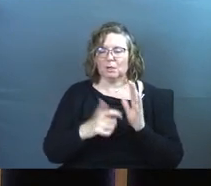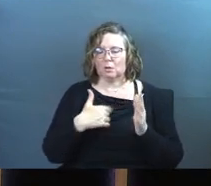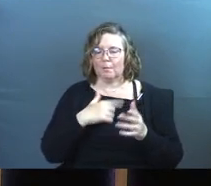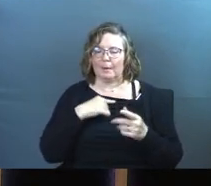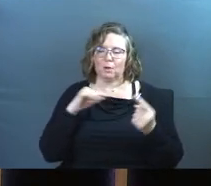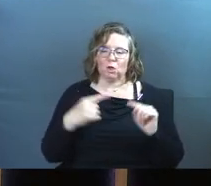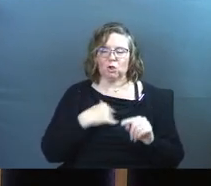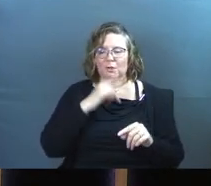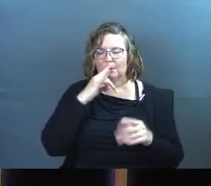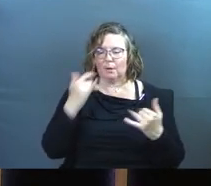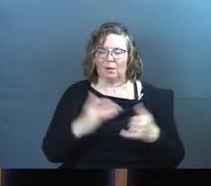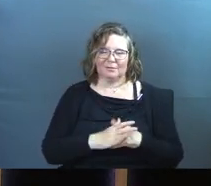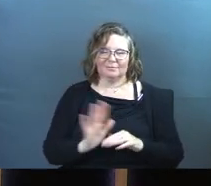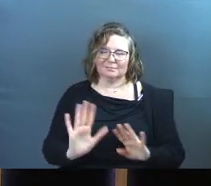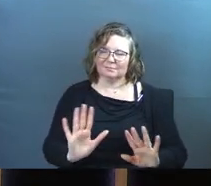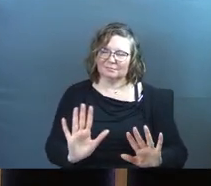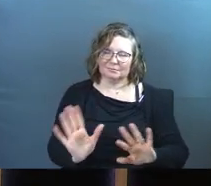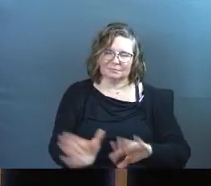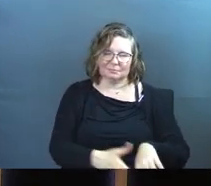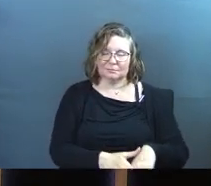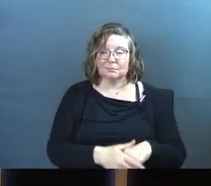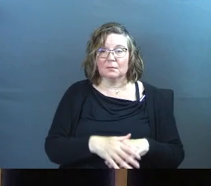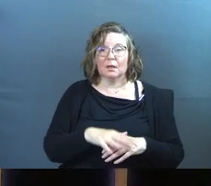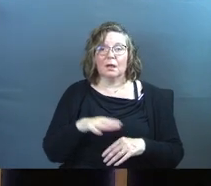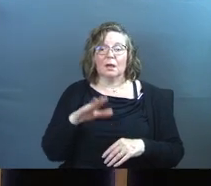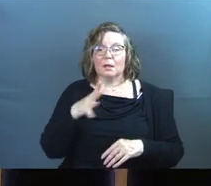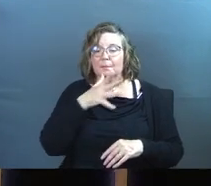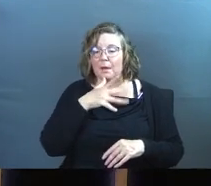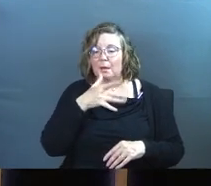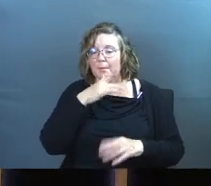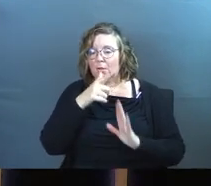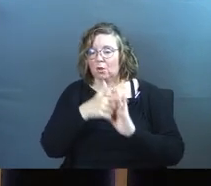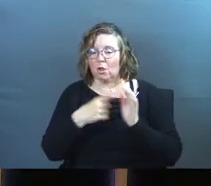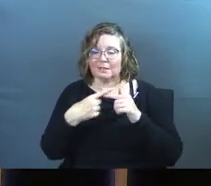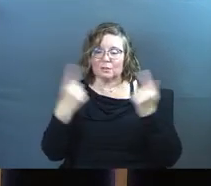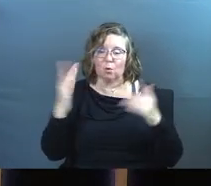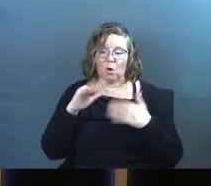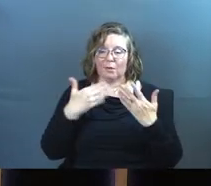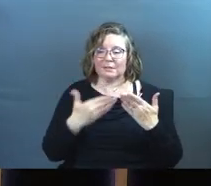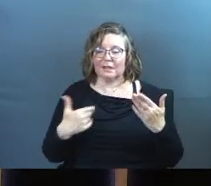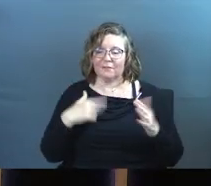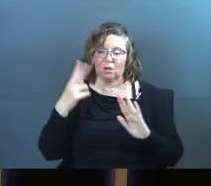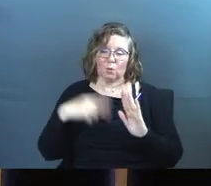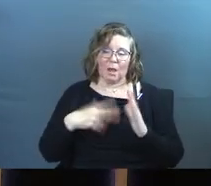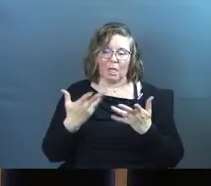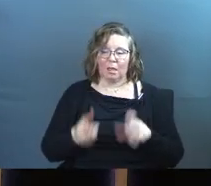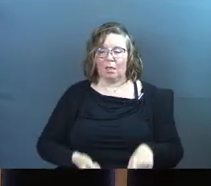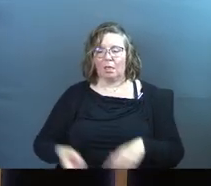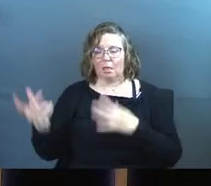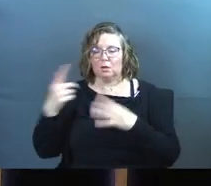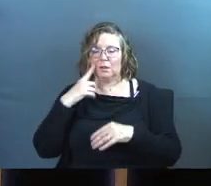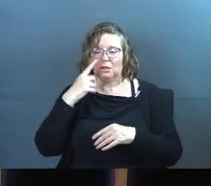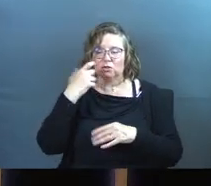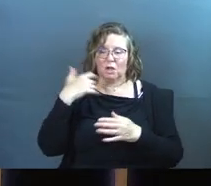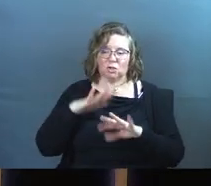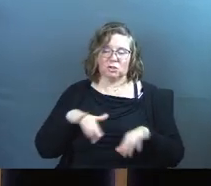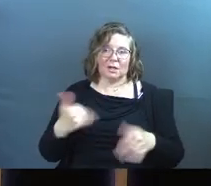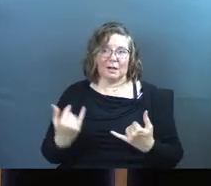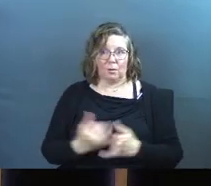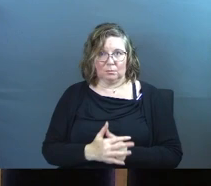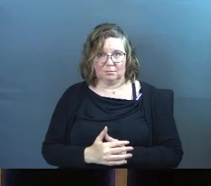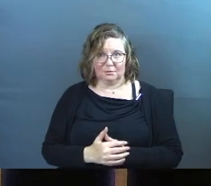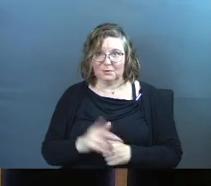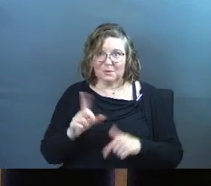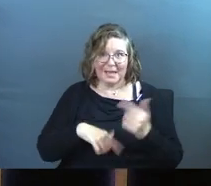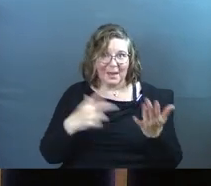are probably scarring your child right now. And by the way, your mom and your mother-in-law disagree with all the stuff that you've read, and they think that you're scarring your child right now.